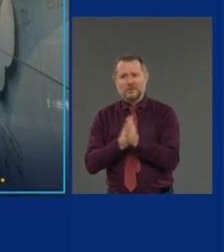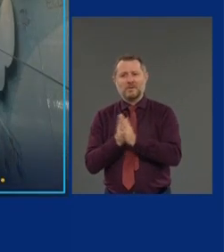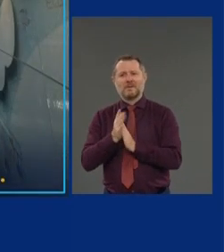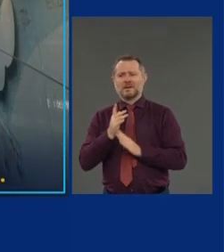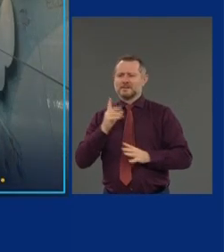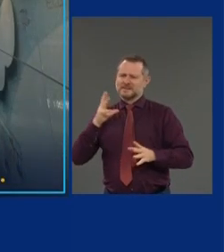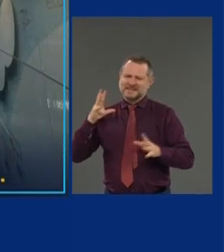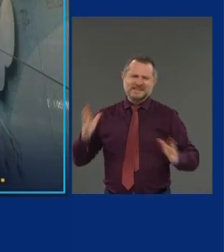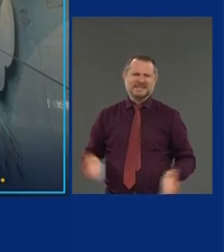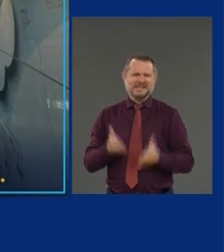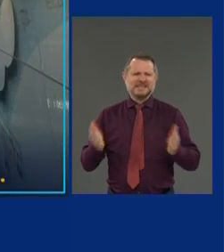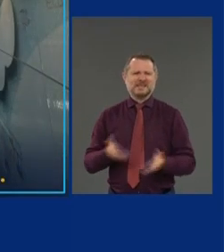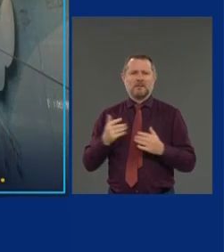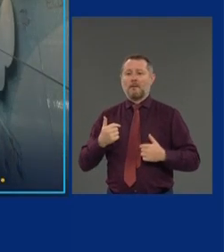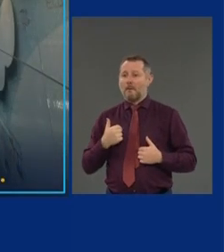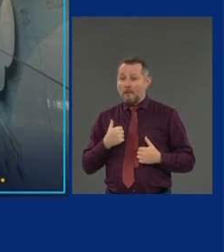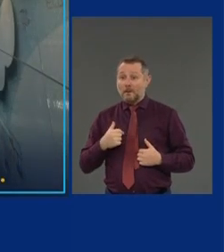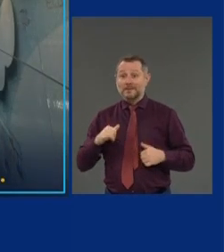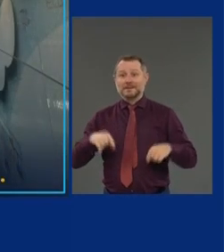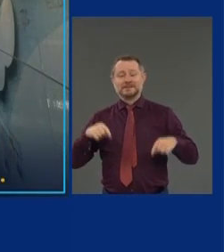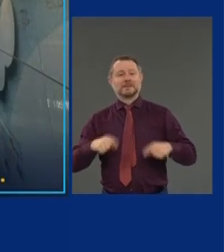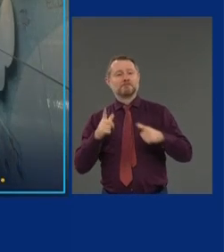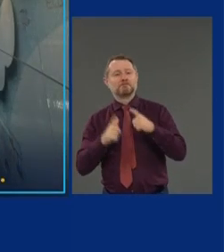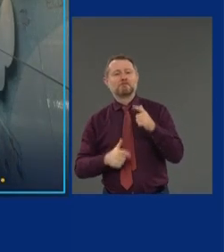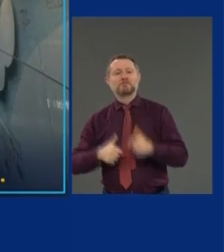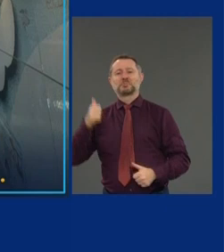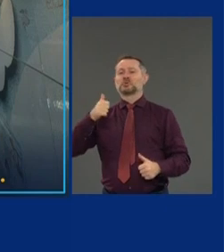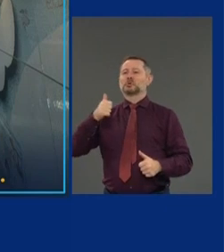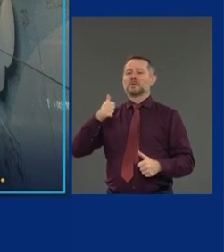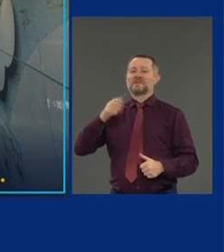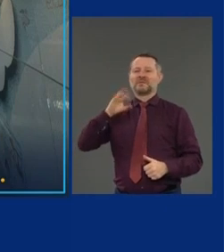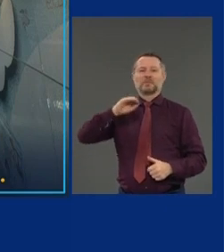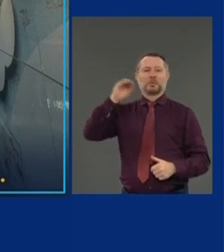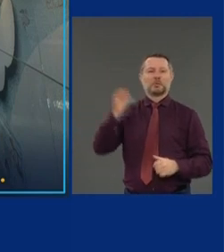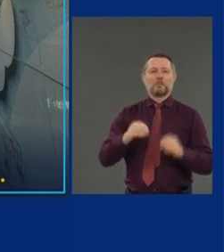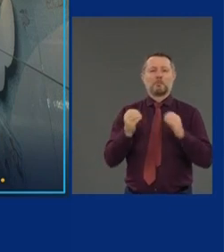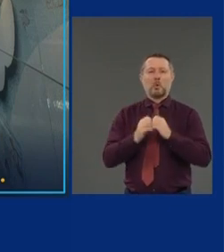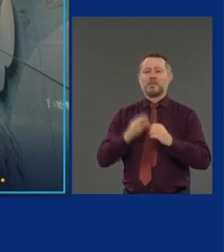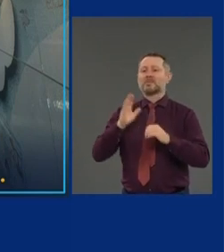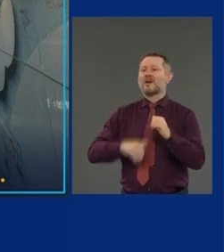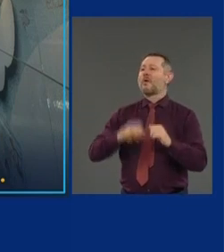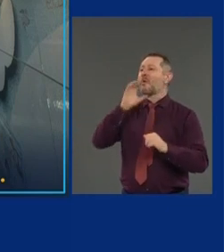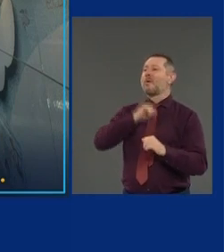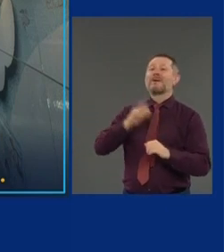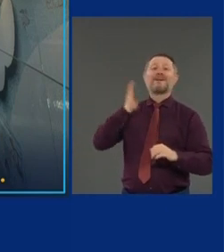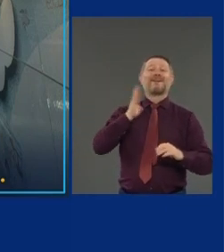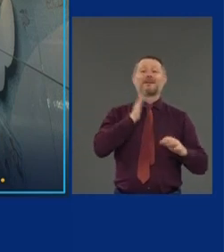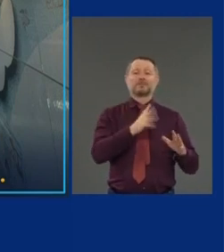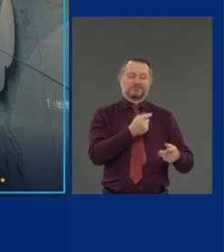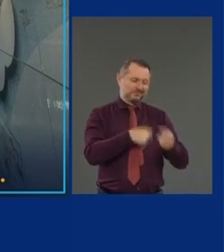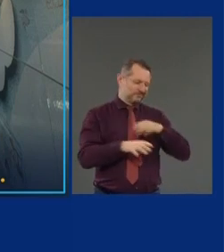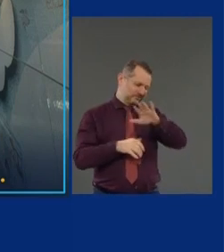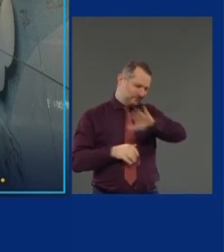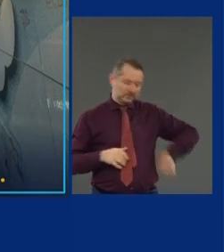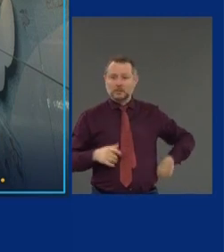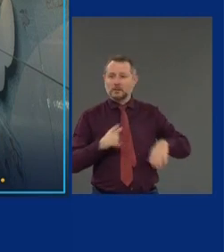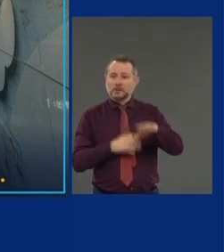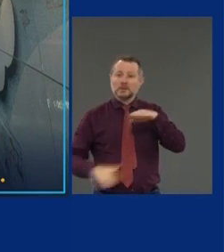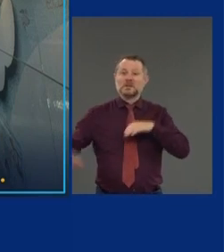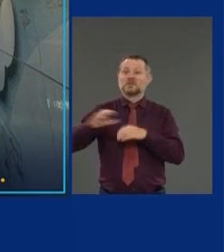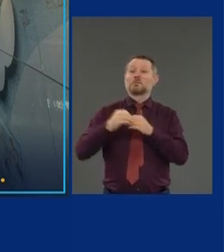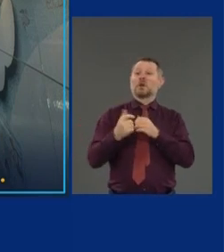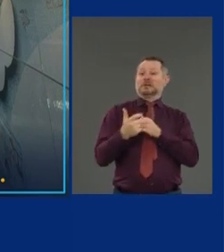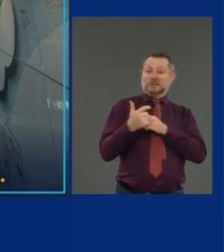50% bigger than the subpar legacy terminal it is replacing. The new LaGuardia has state-of-the-art security.